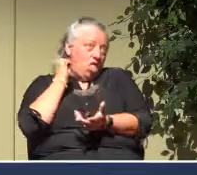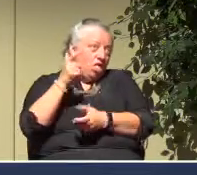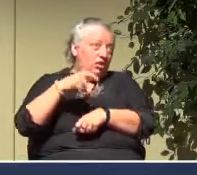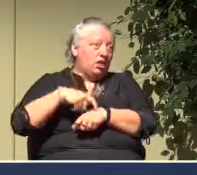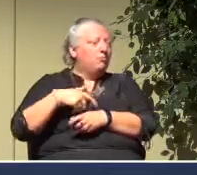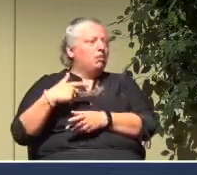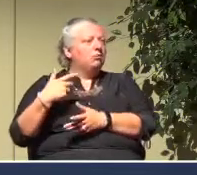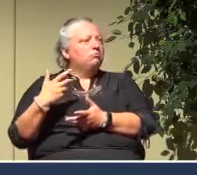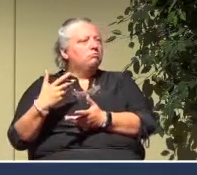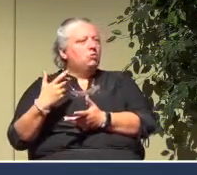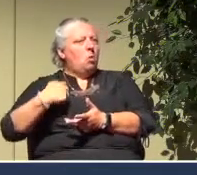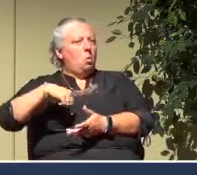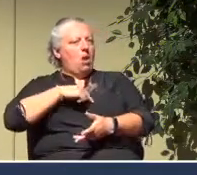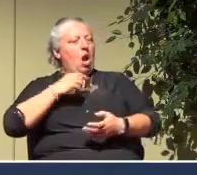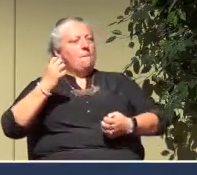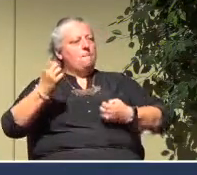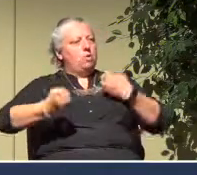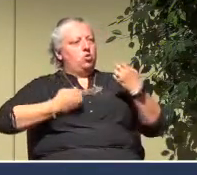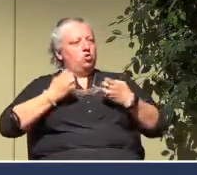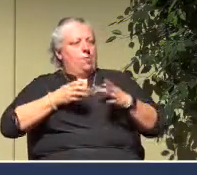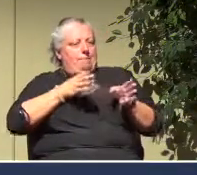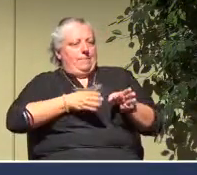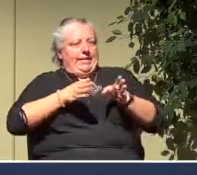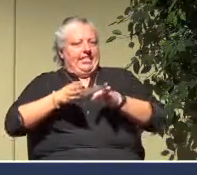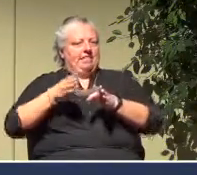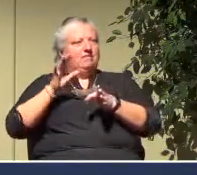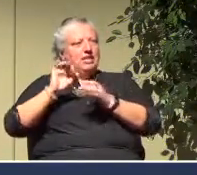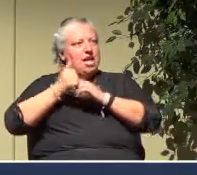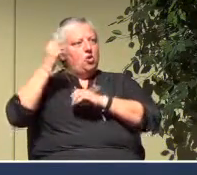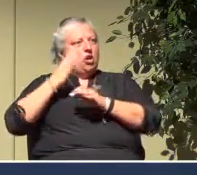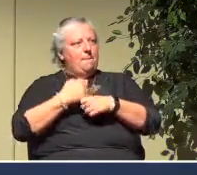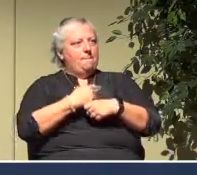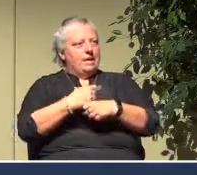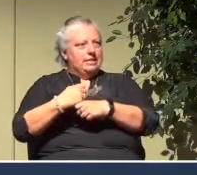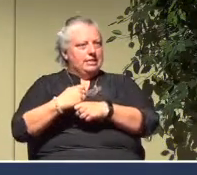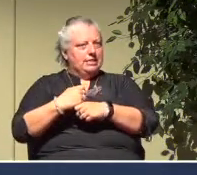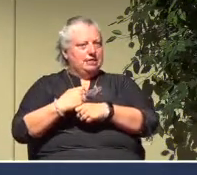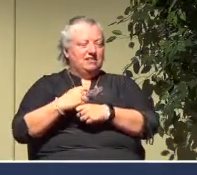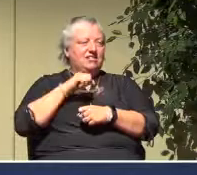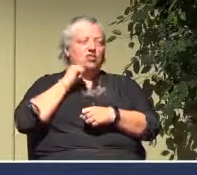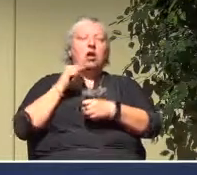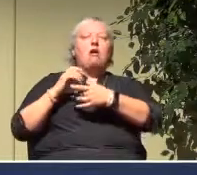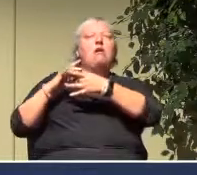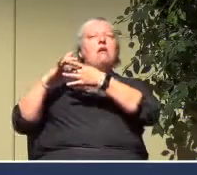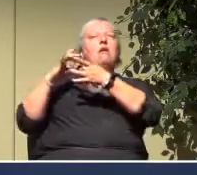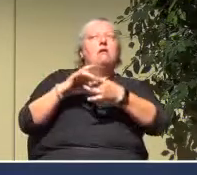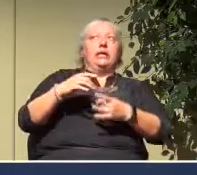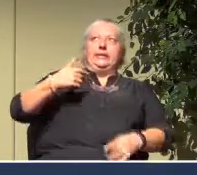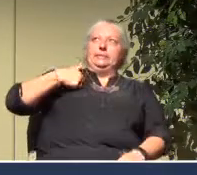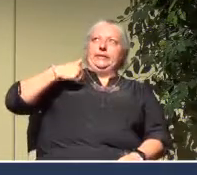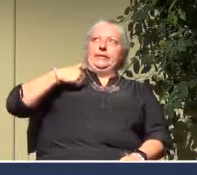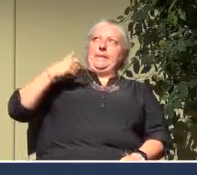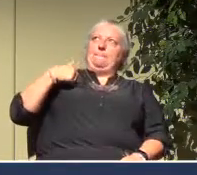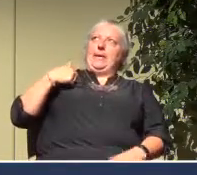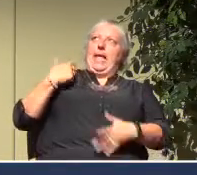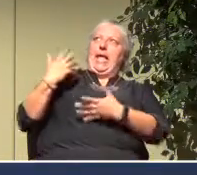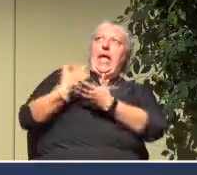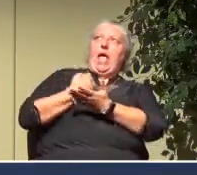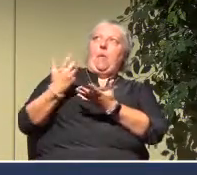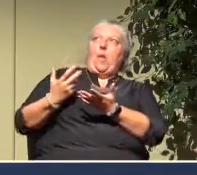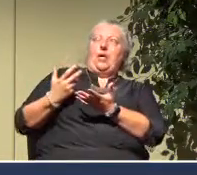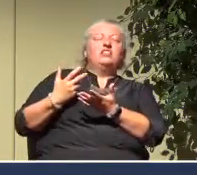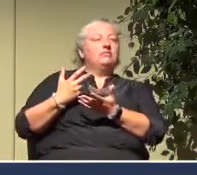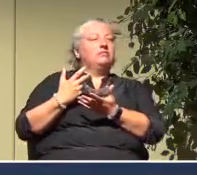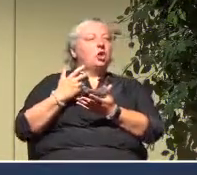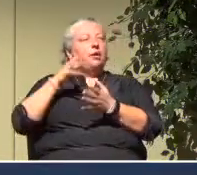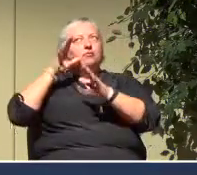because we are emotional beings too. But it's not about me. It's not about what I get out of it. It's about God. And